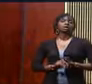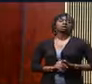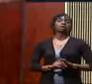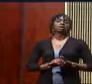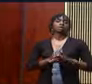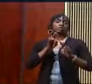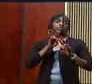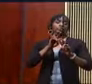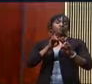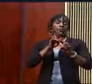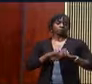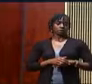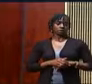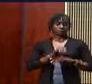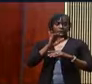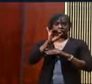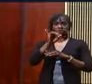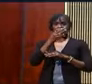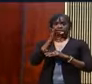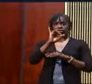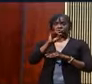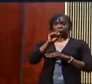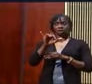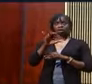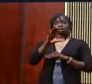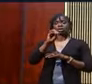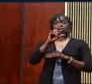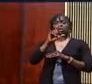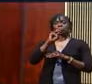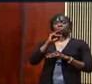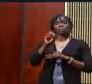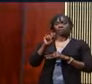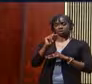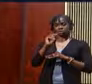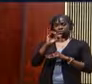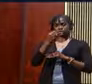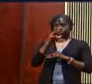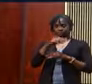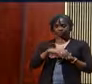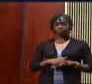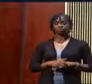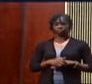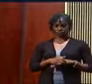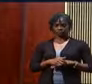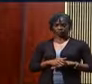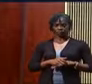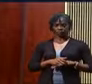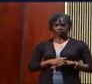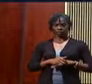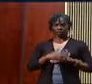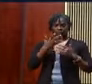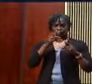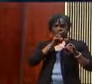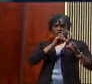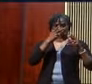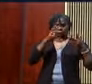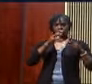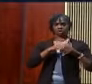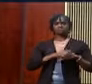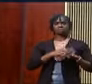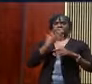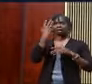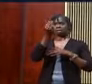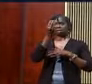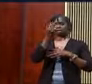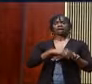soulful crooner, Johnny Coleman Jr., I'm outside. Somebody comes up to speak to me. And they were very